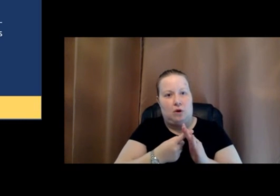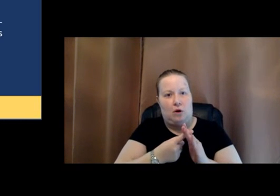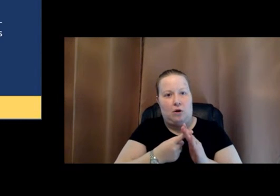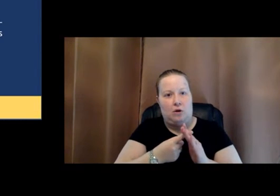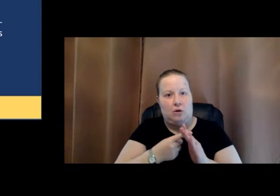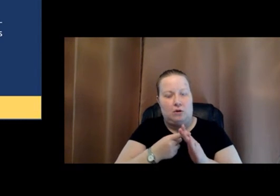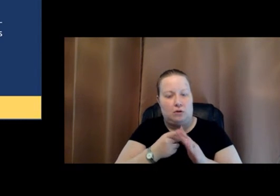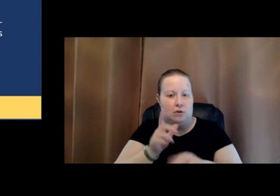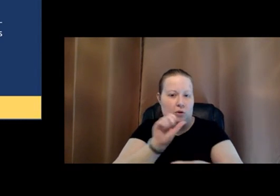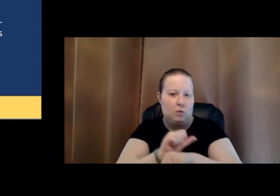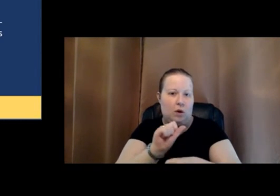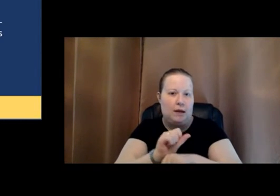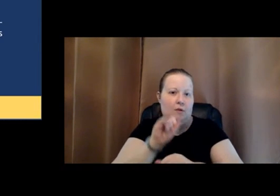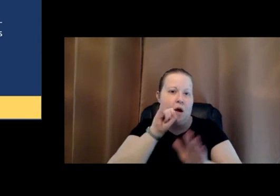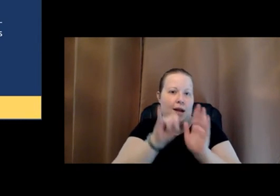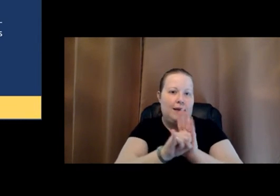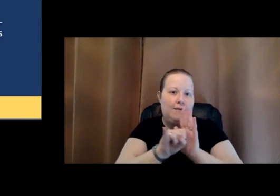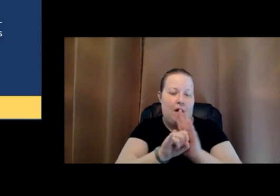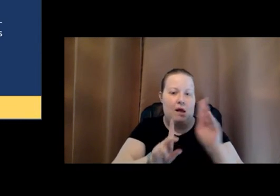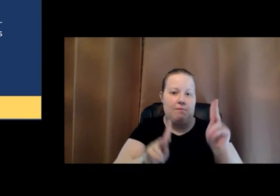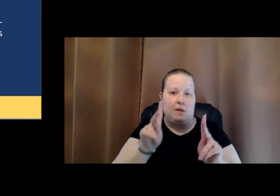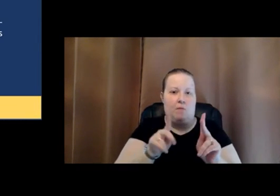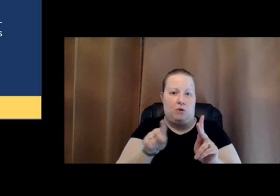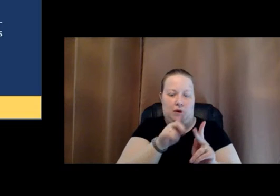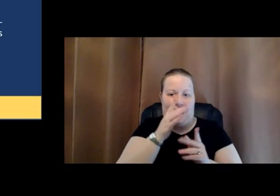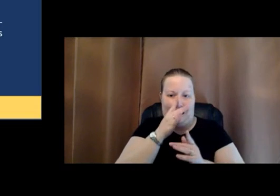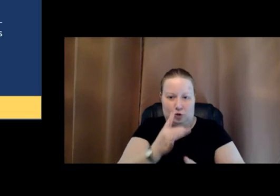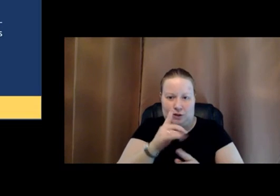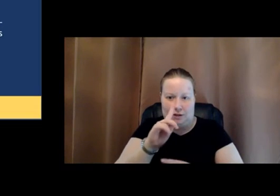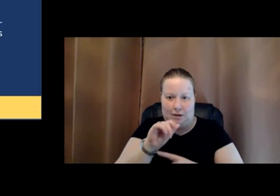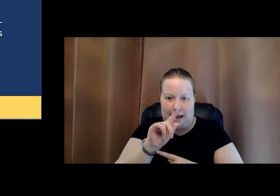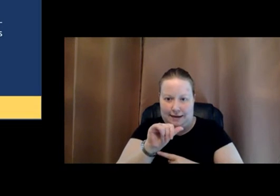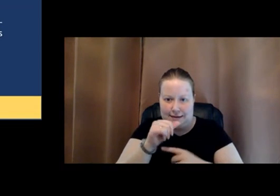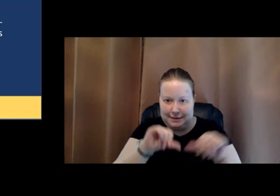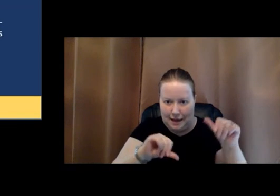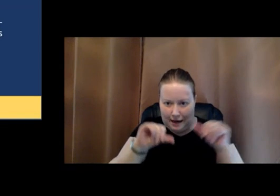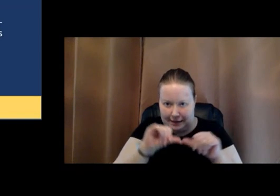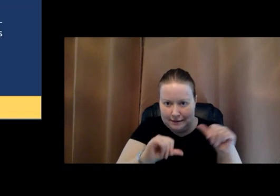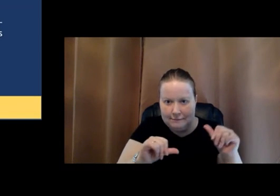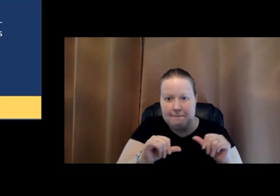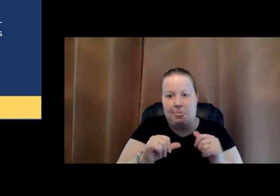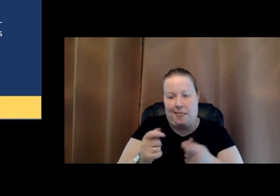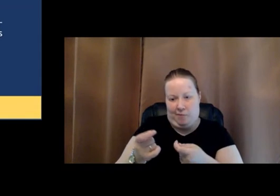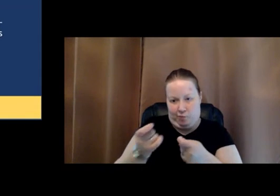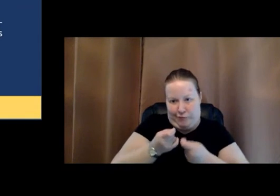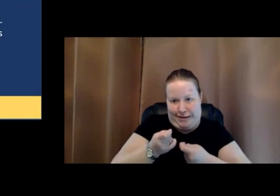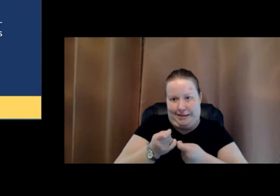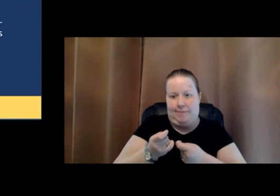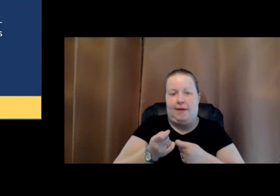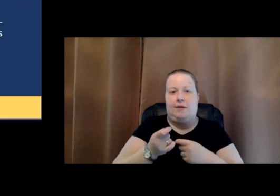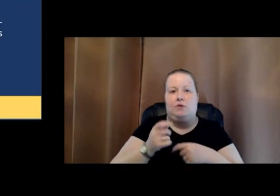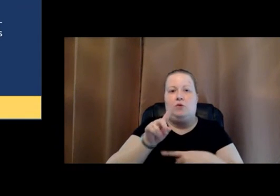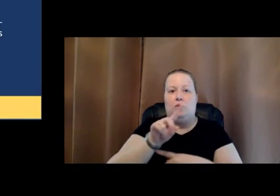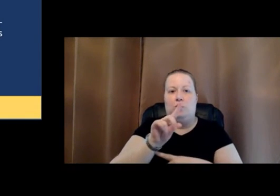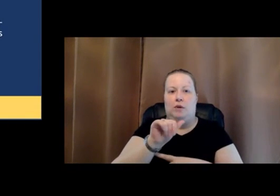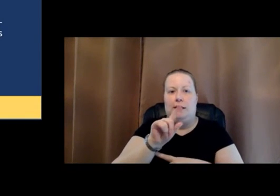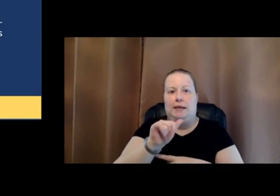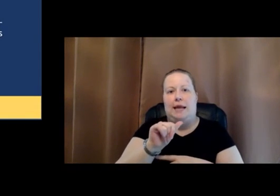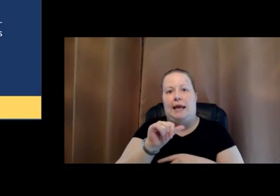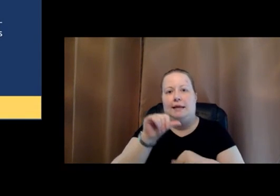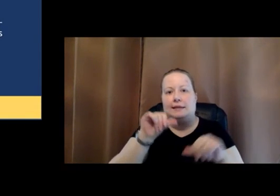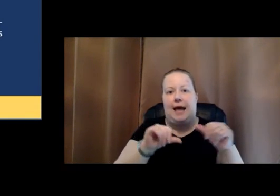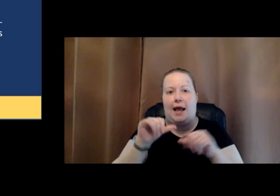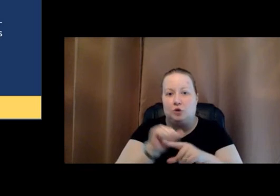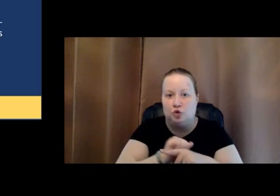toward identifying people who have interest in data science and bringing them into data science training